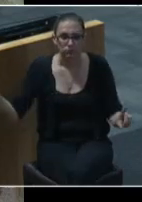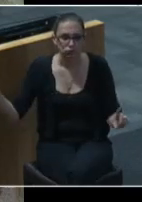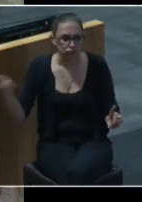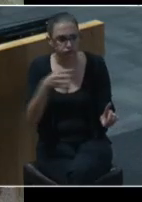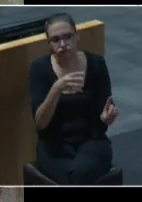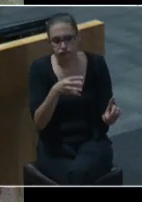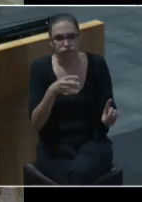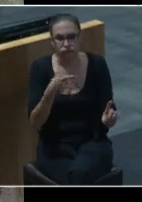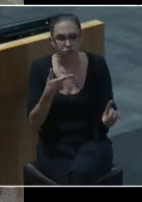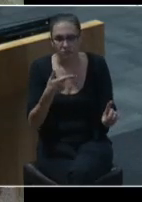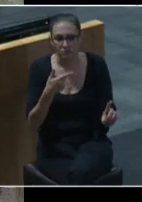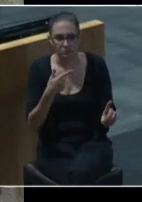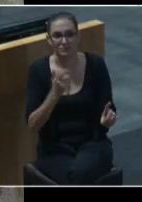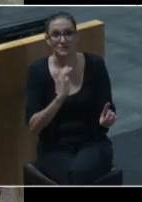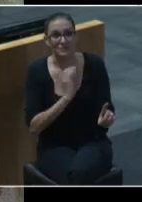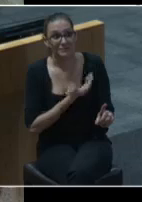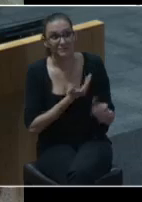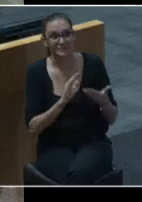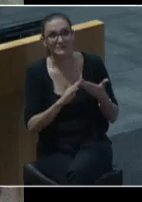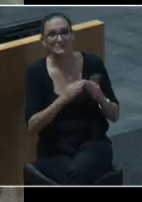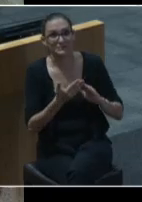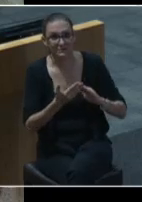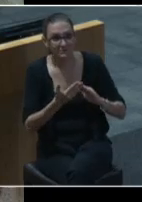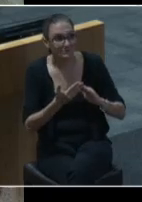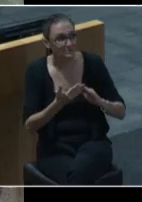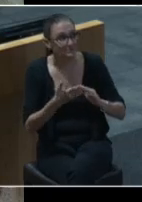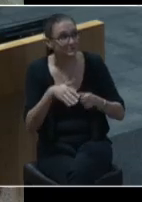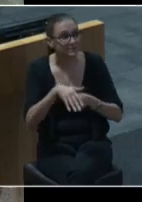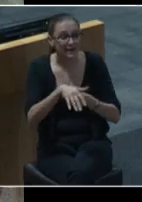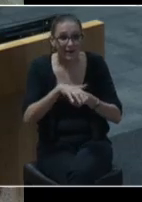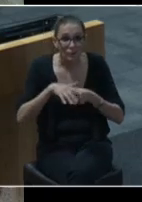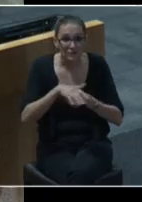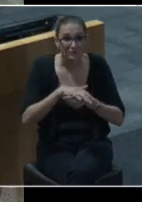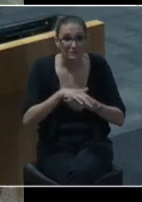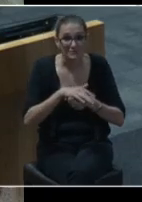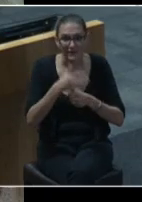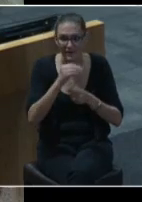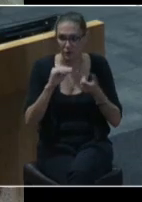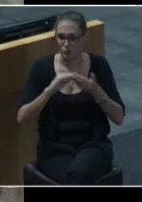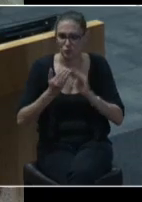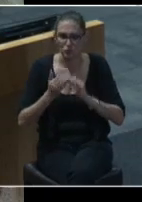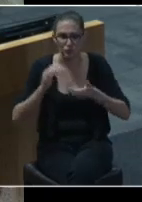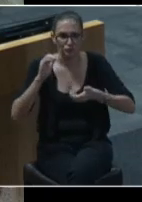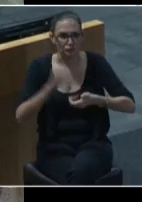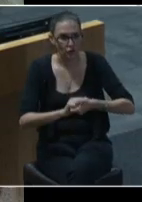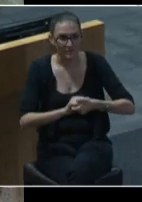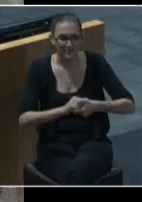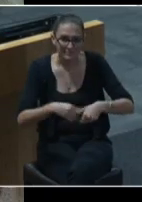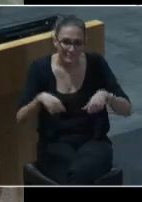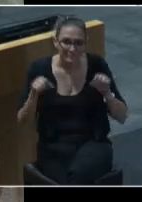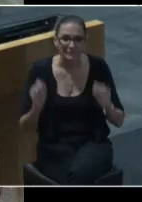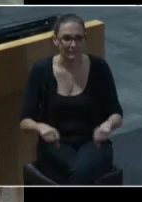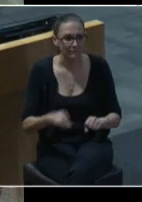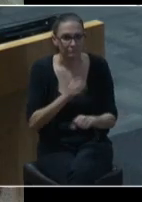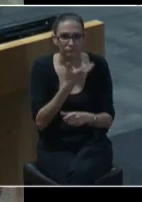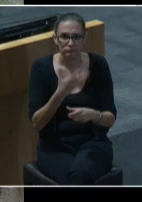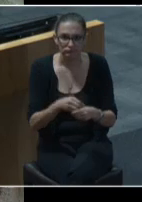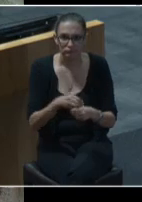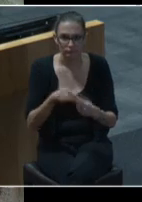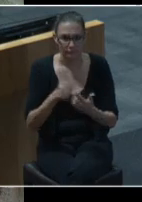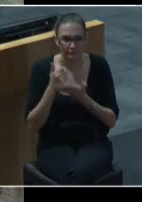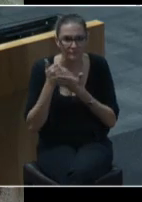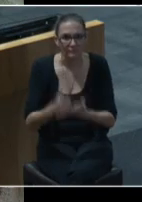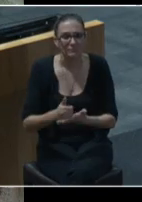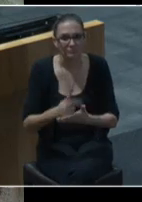critical difference our city county and community partners can play in the lives